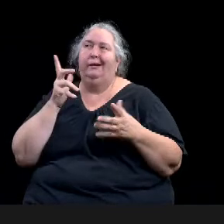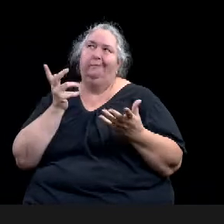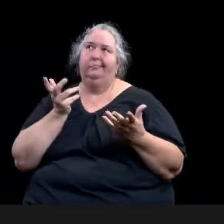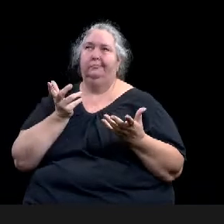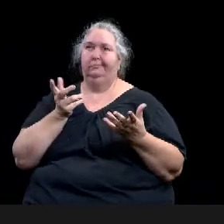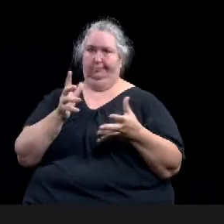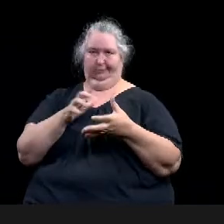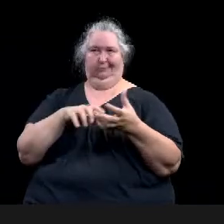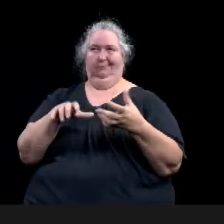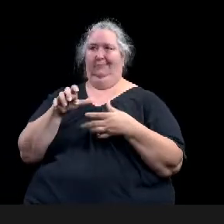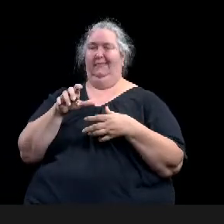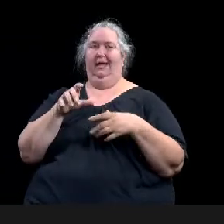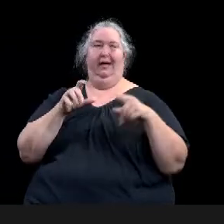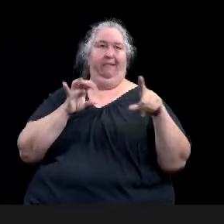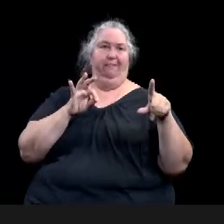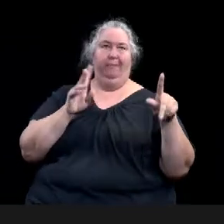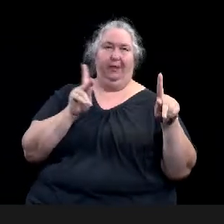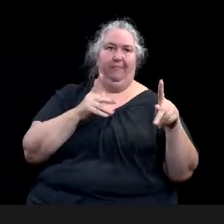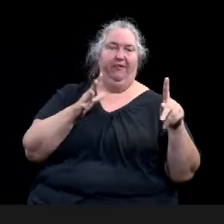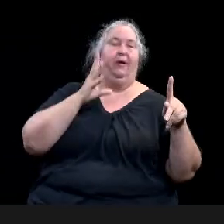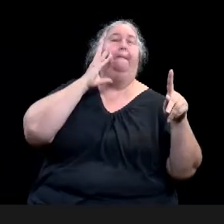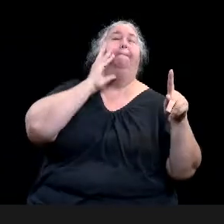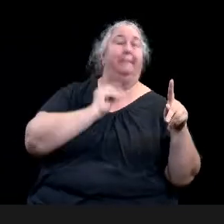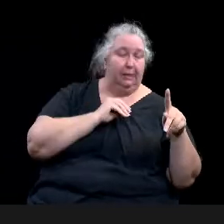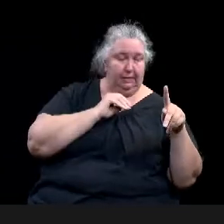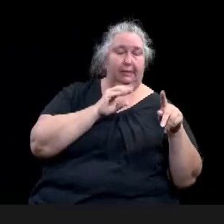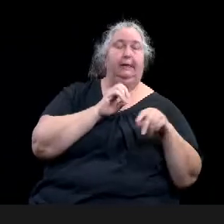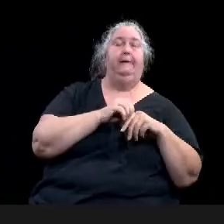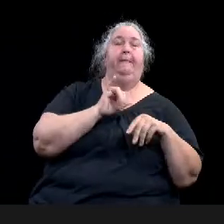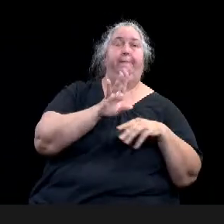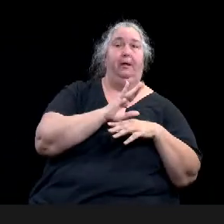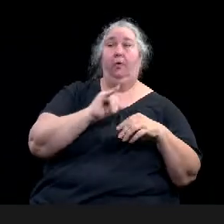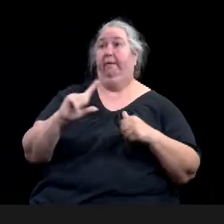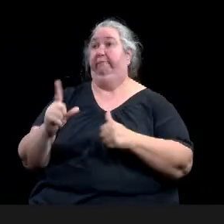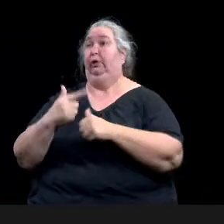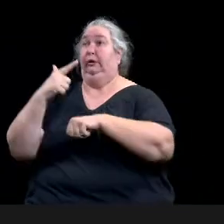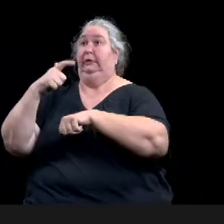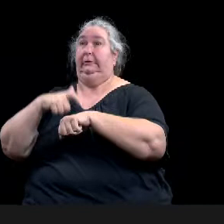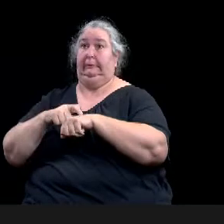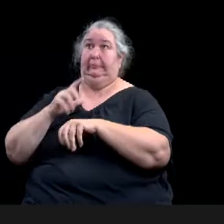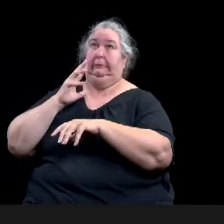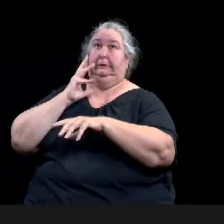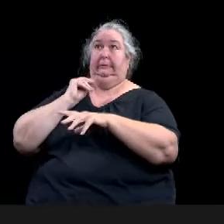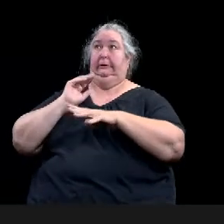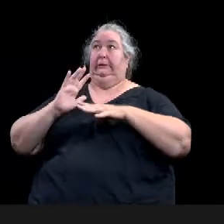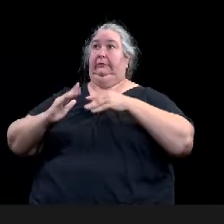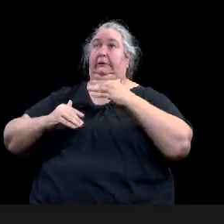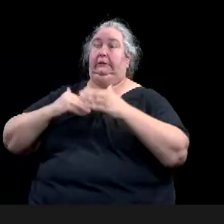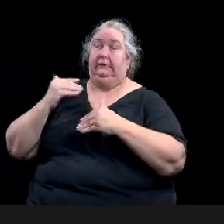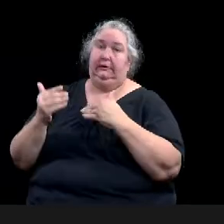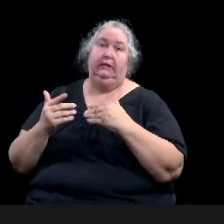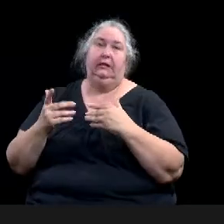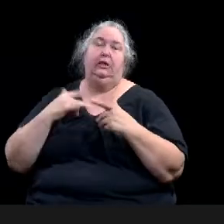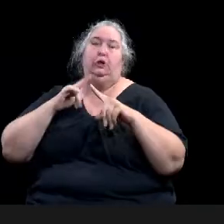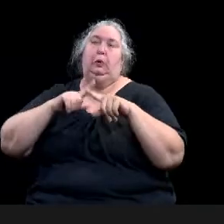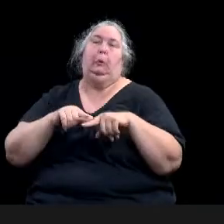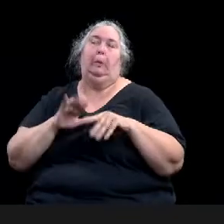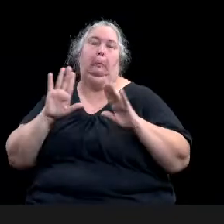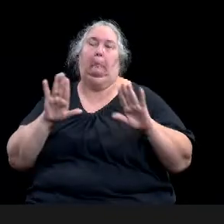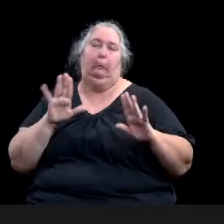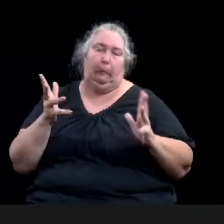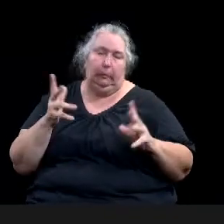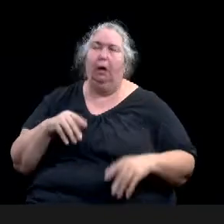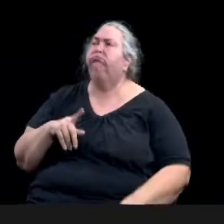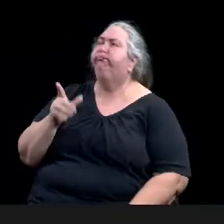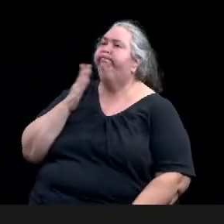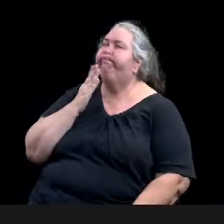one. Thanks so much. I appreciate it. You're welcome. Uh, the next one, 226 is a,